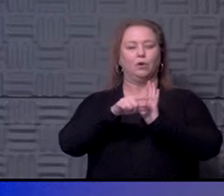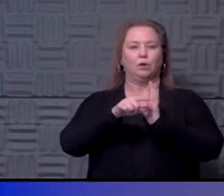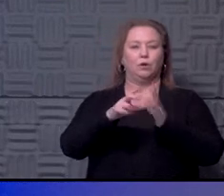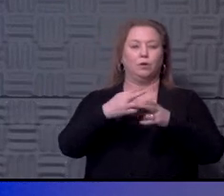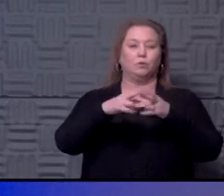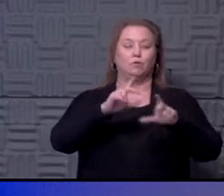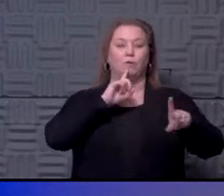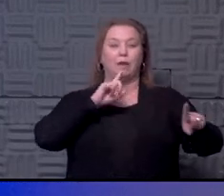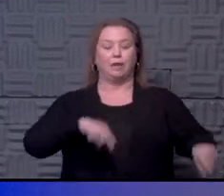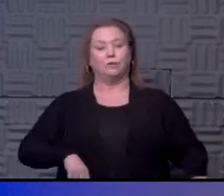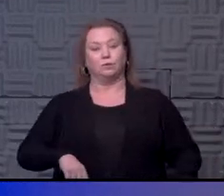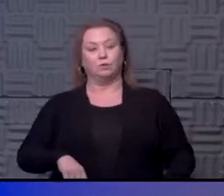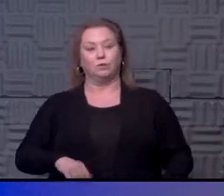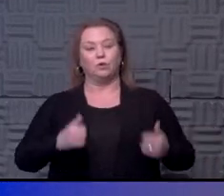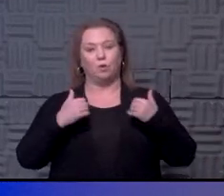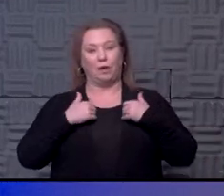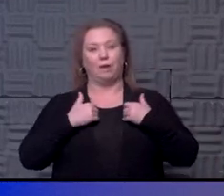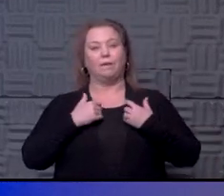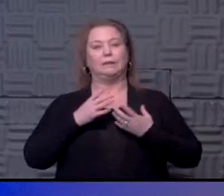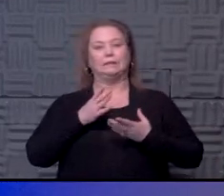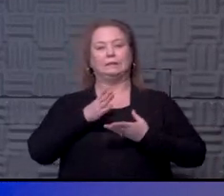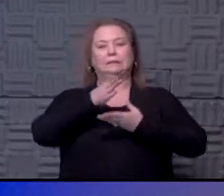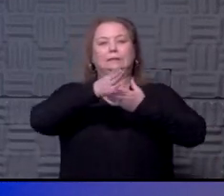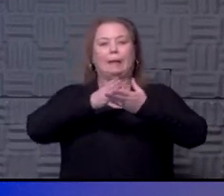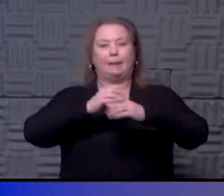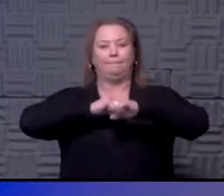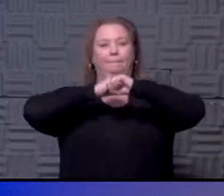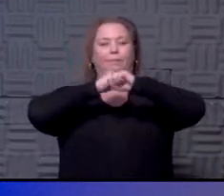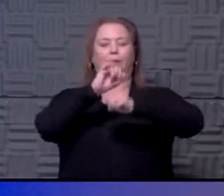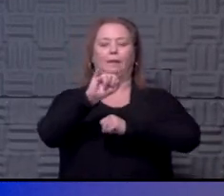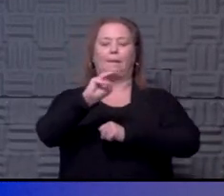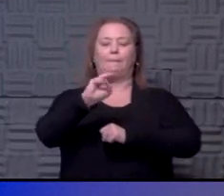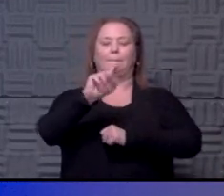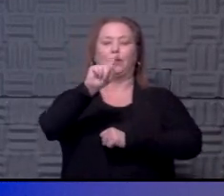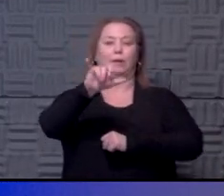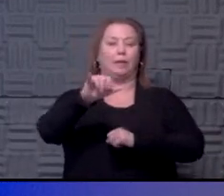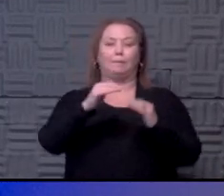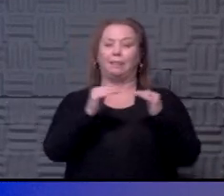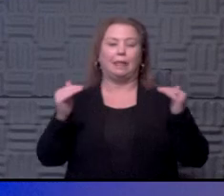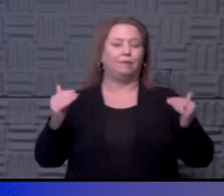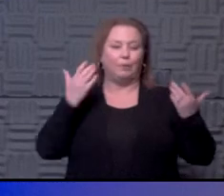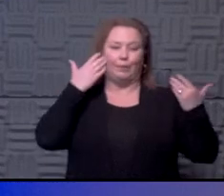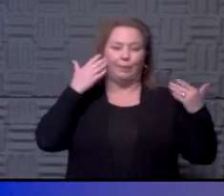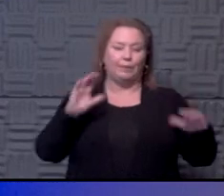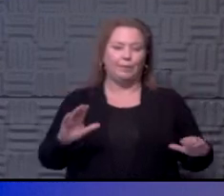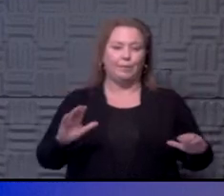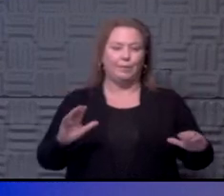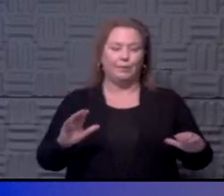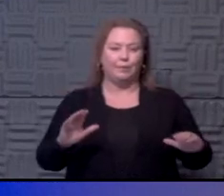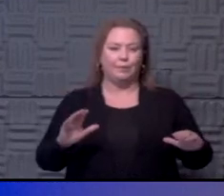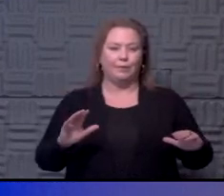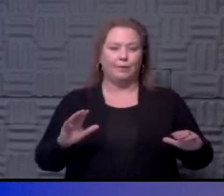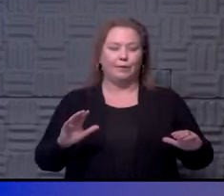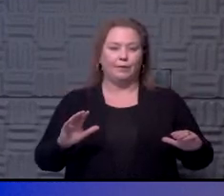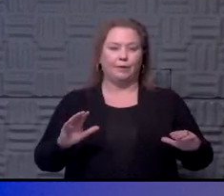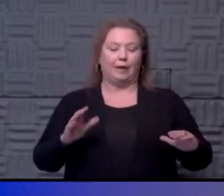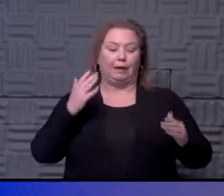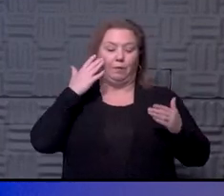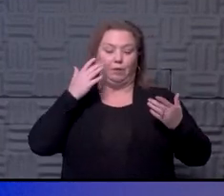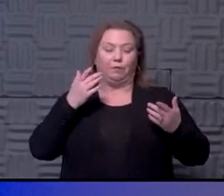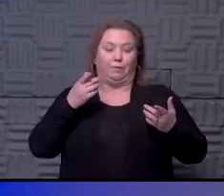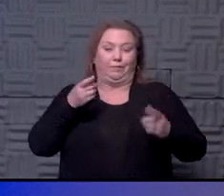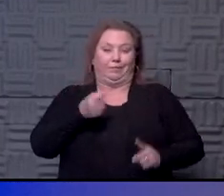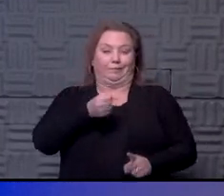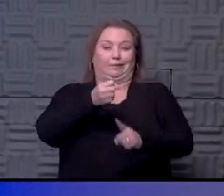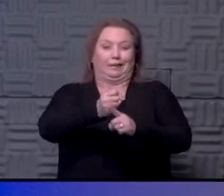short answer to that question is you probably do have some immunity, but we don't know what level of immunity that is. And we still don't know what happens if you